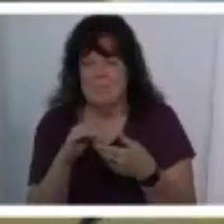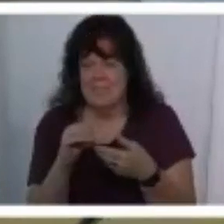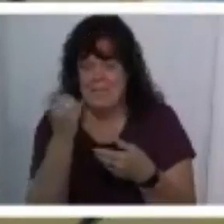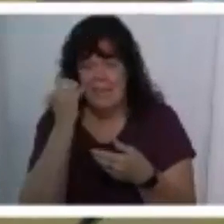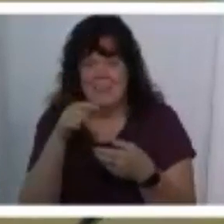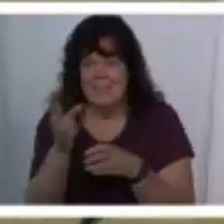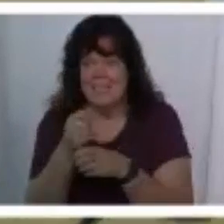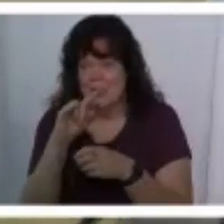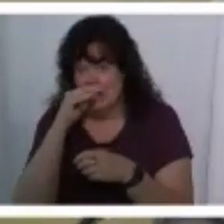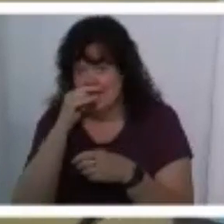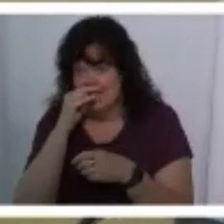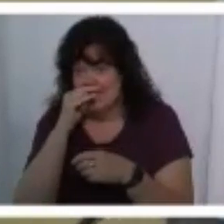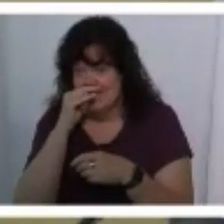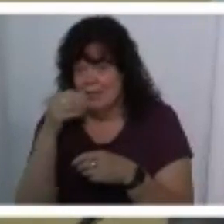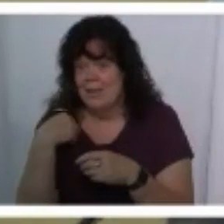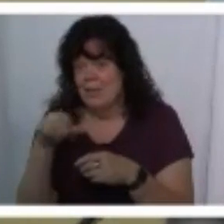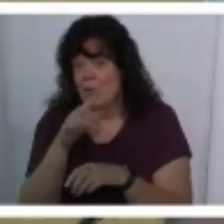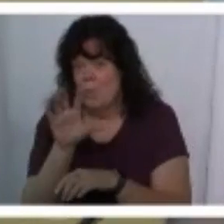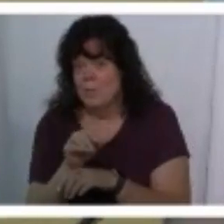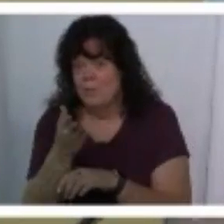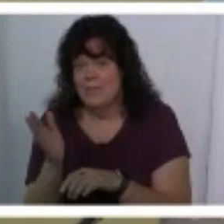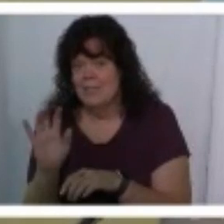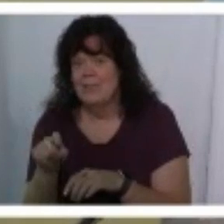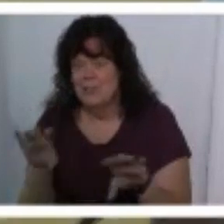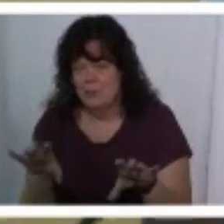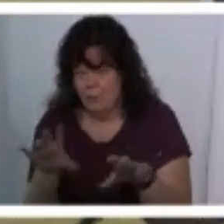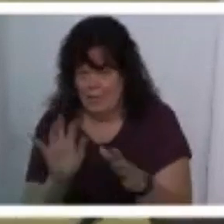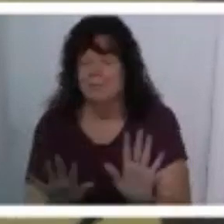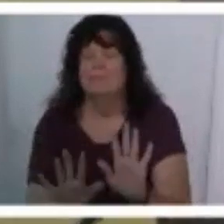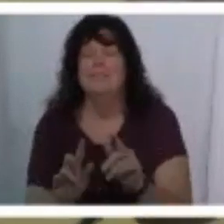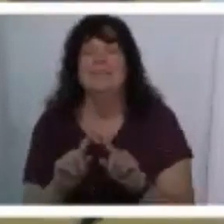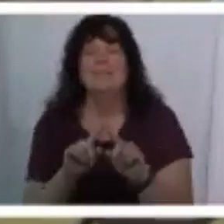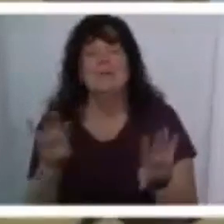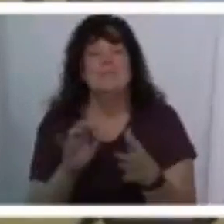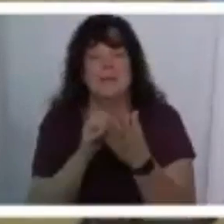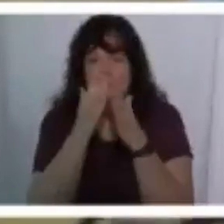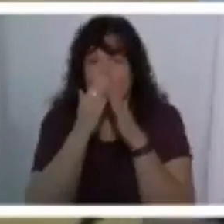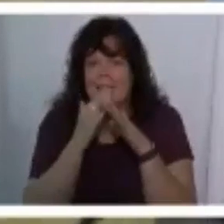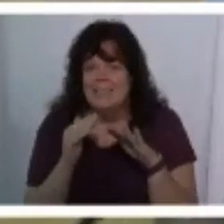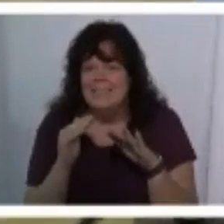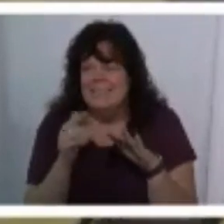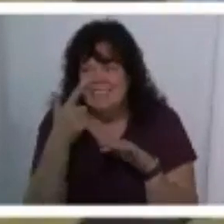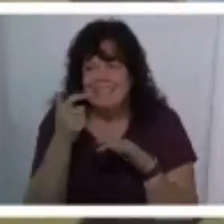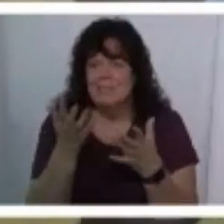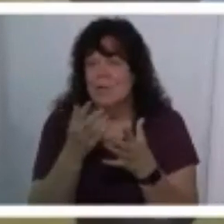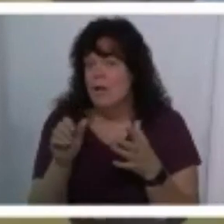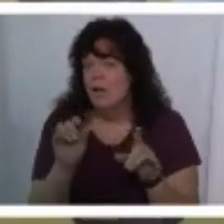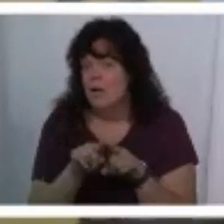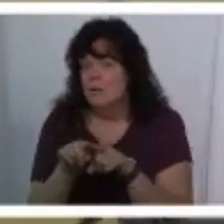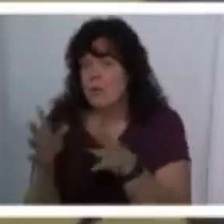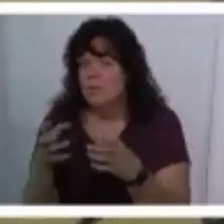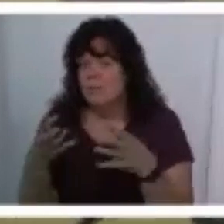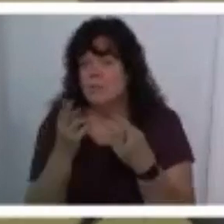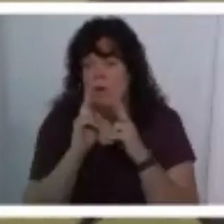to get your kids if you have other appointments or things that you need to do do that but do that quietly because what i also want to do